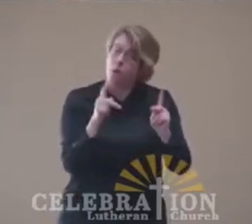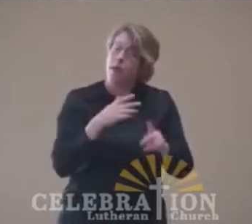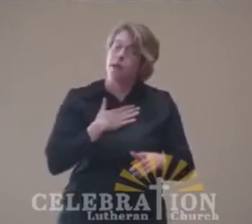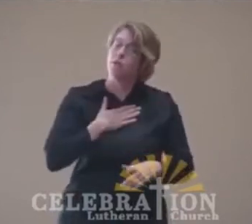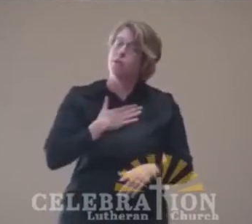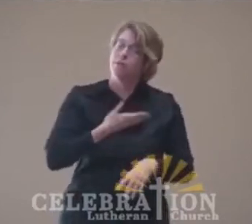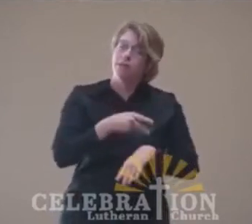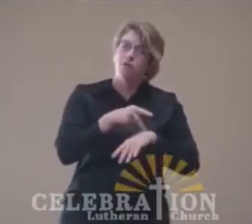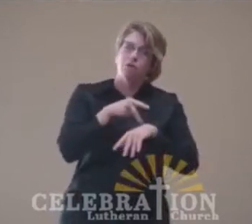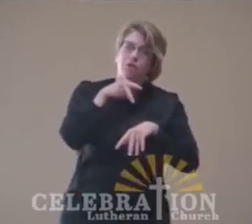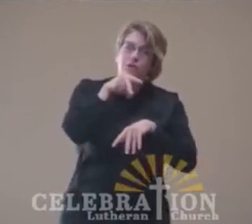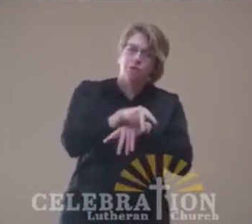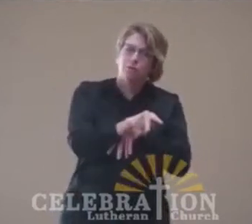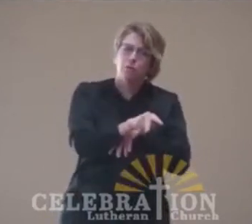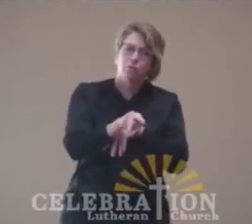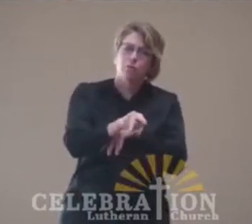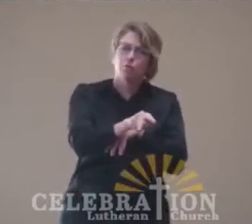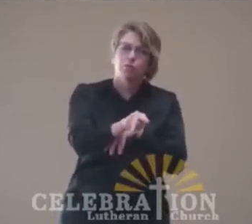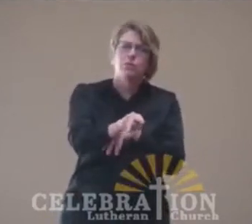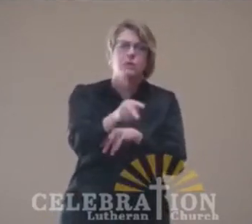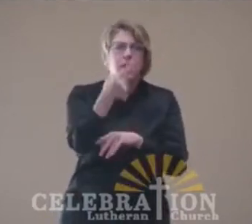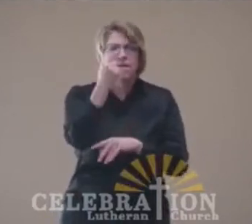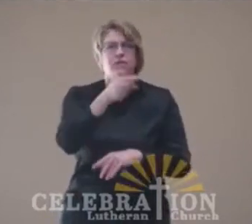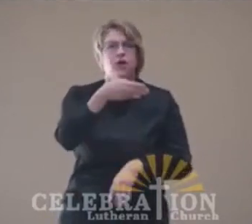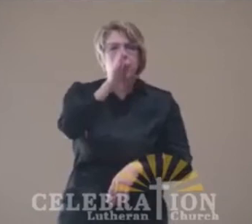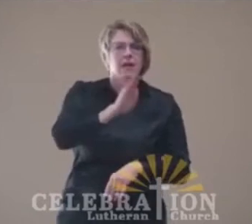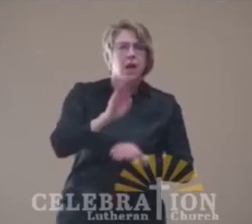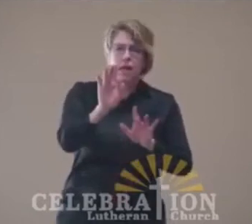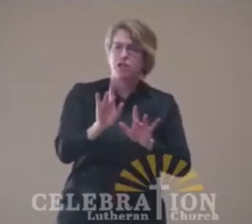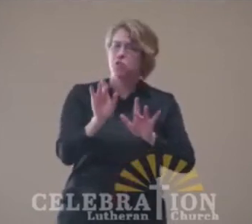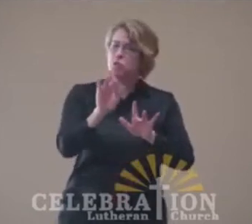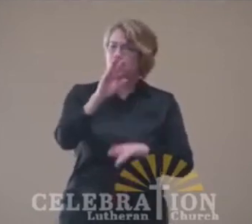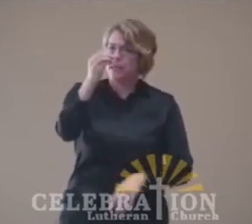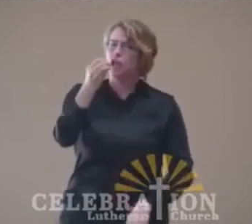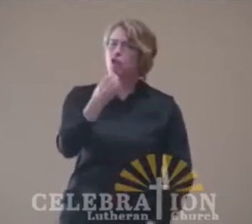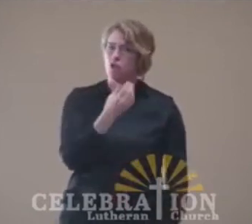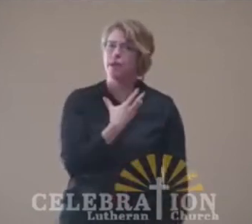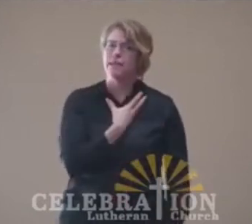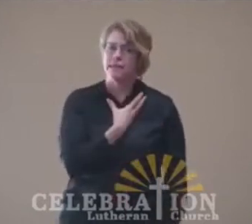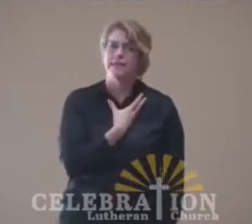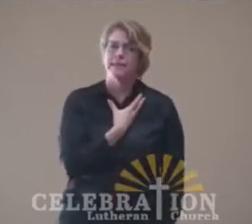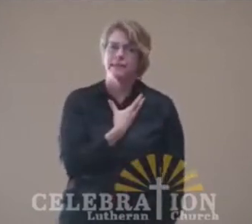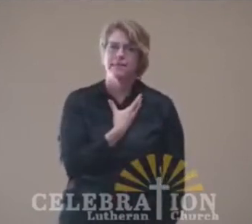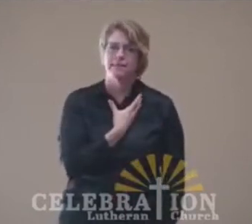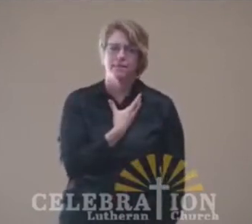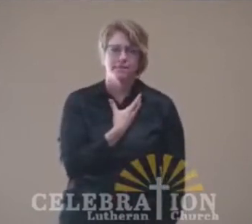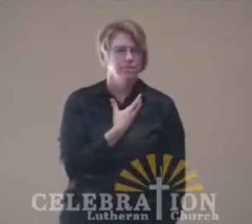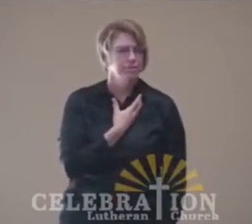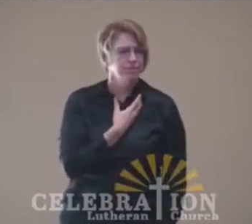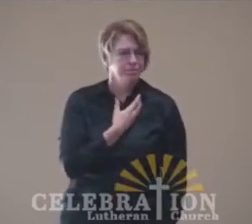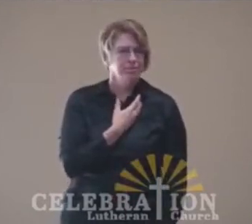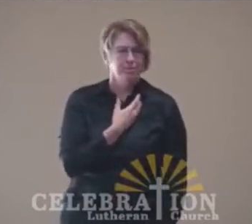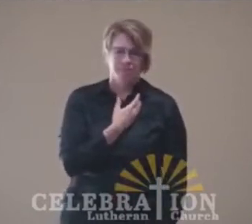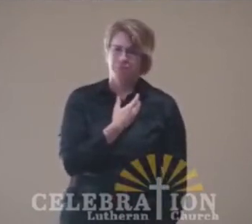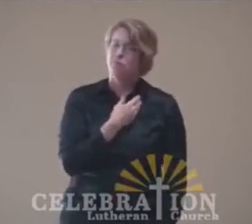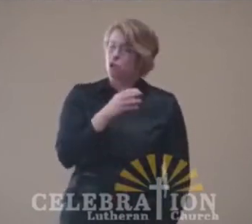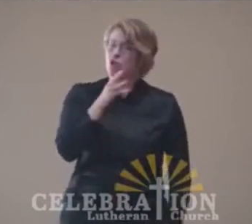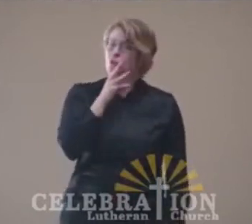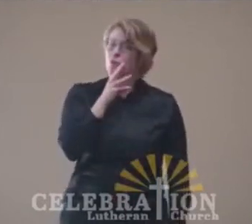Because God's mercy, God's grace awaits. The water is more than fine.